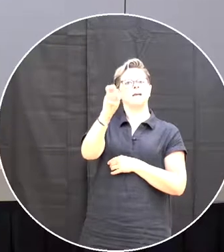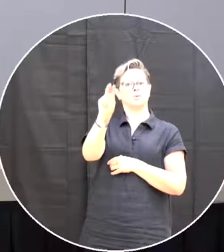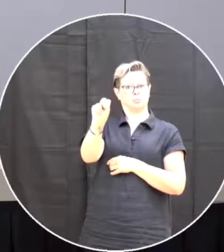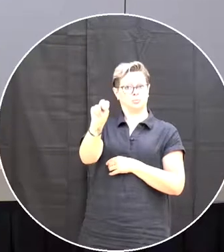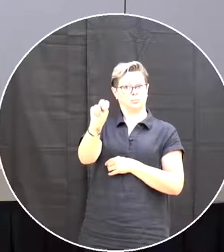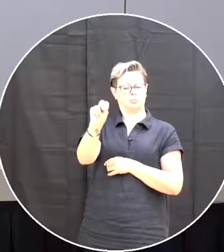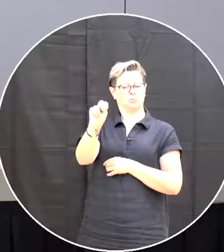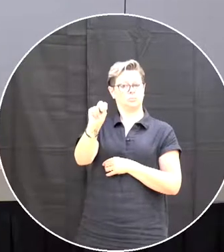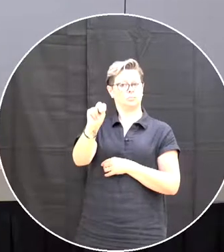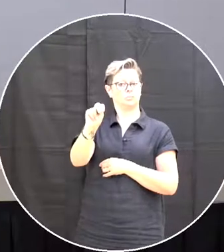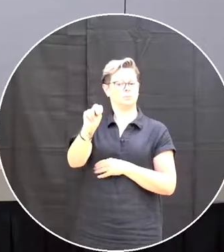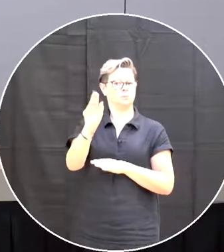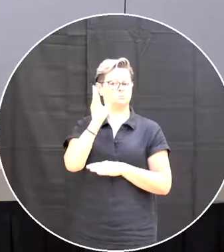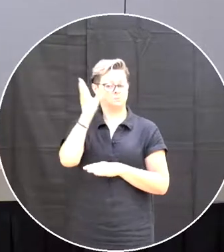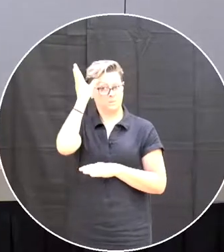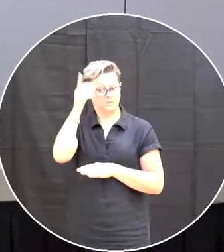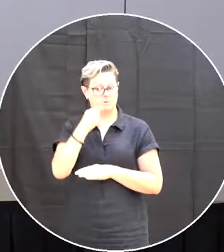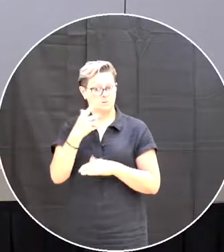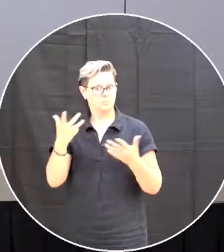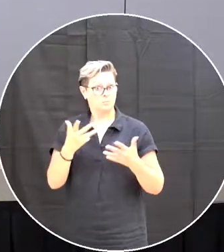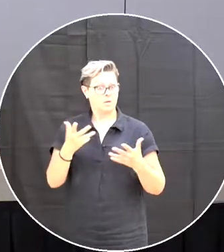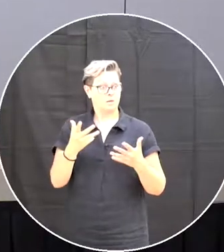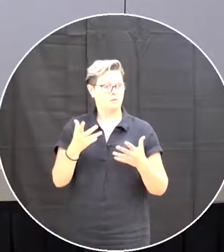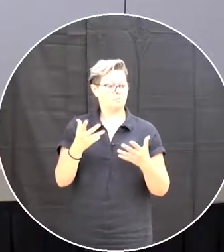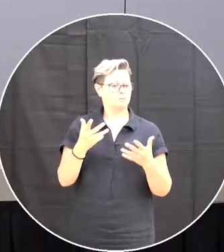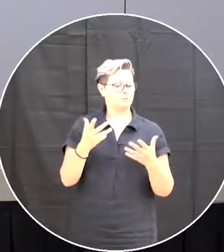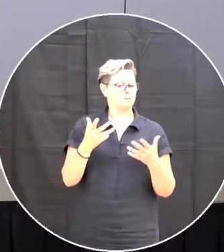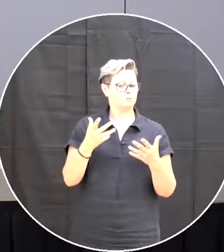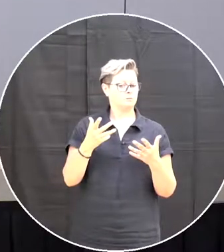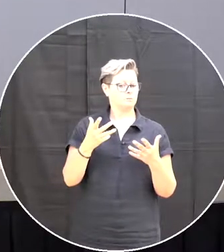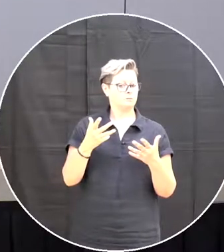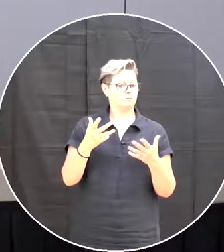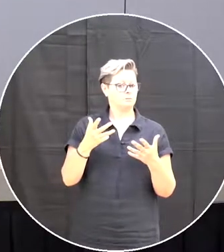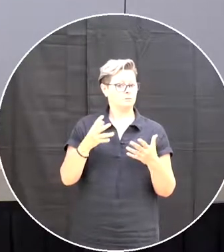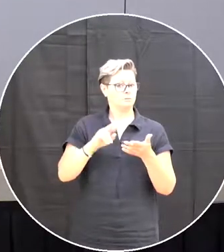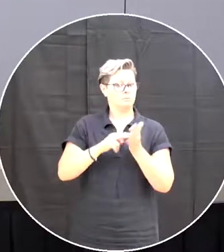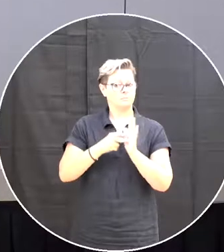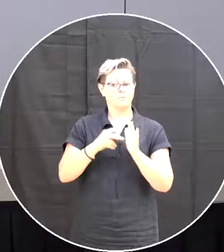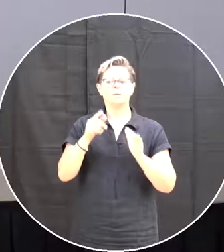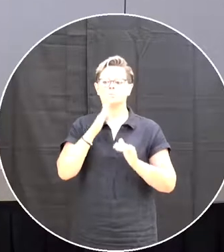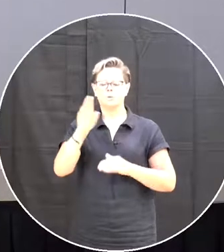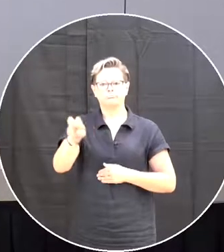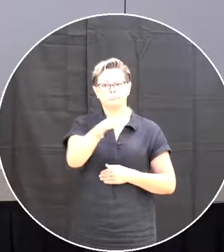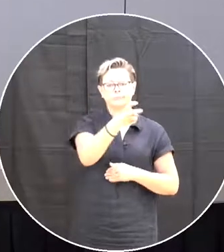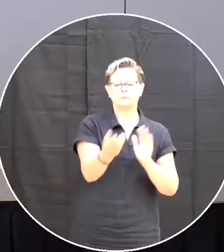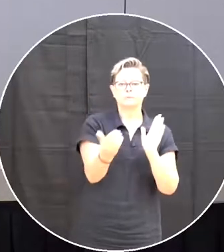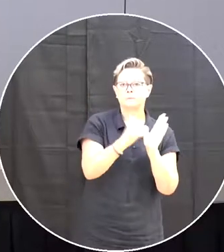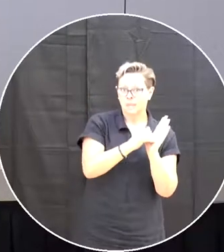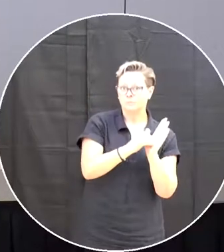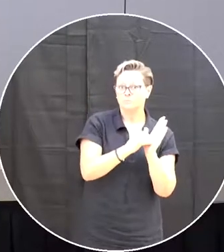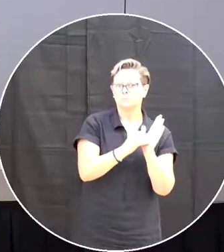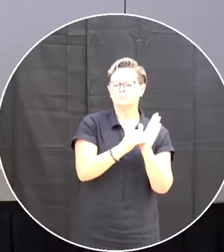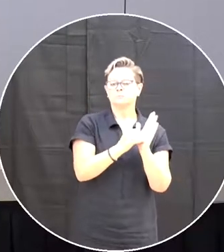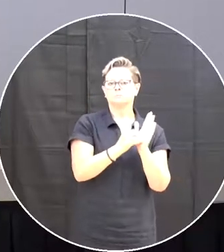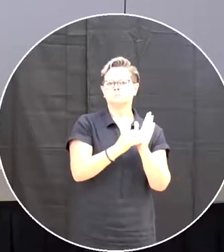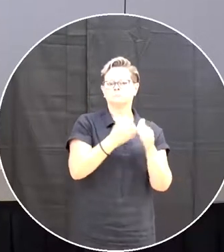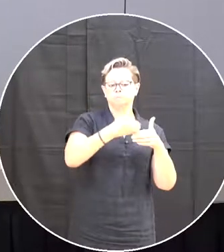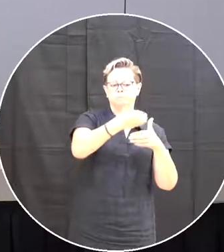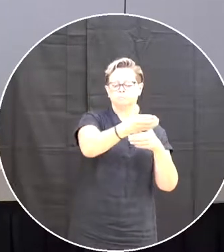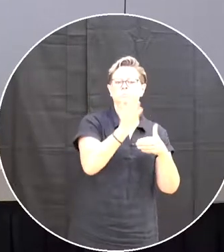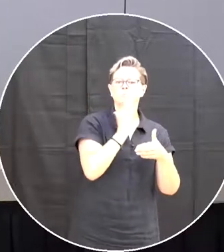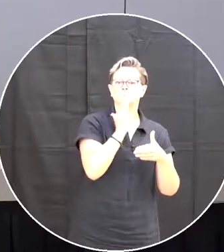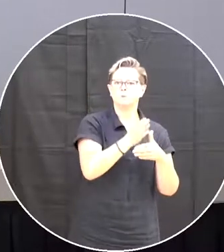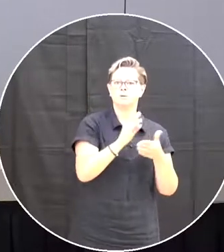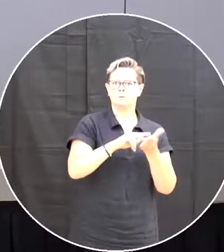and the parent has indicated that the intention is to register this child again at wga in the coming year as such there are no